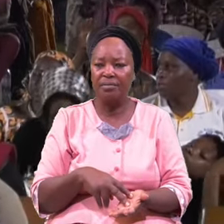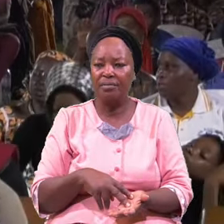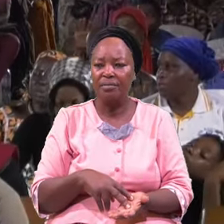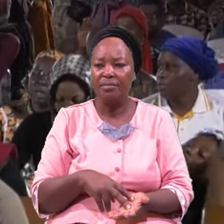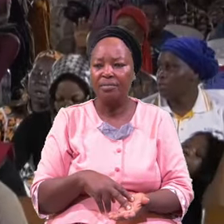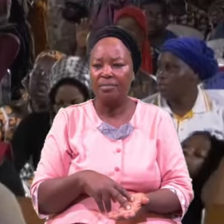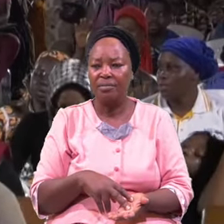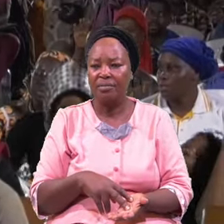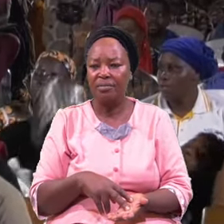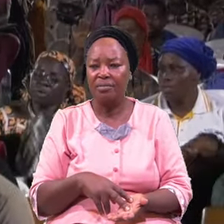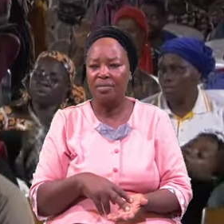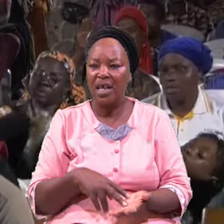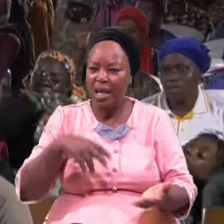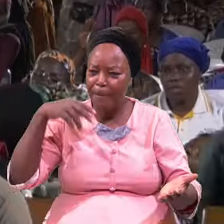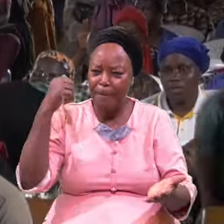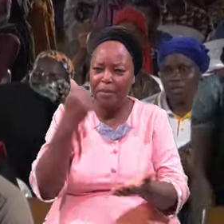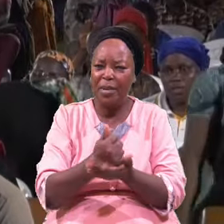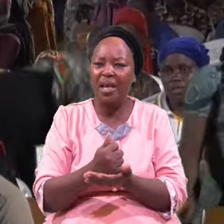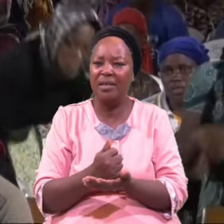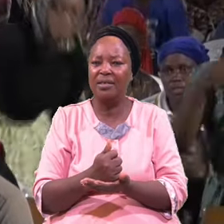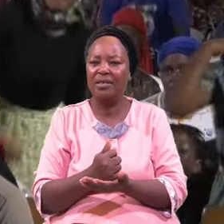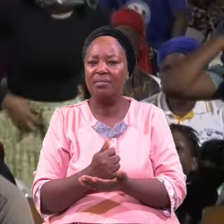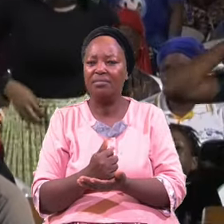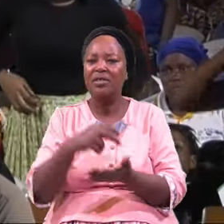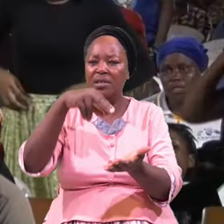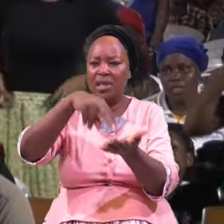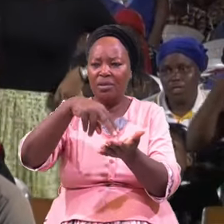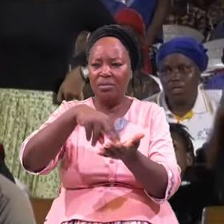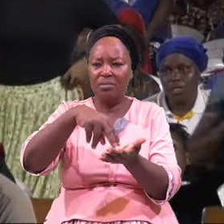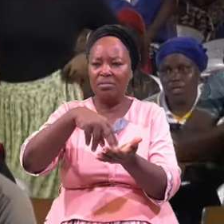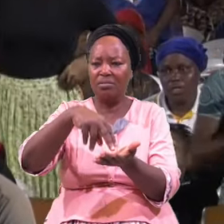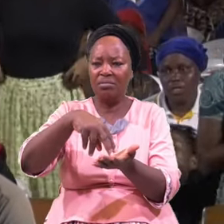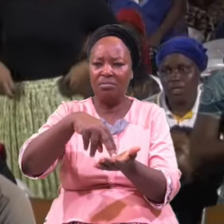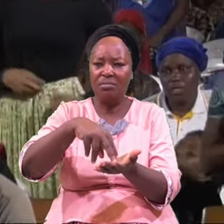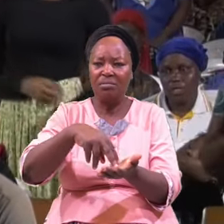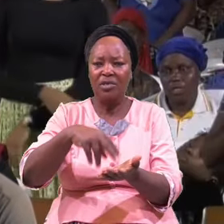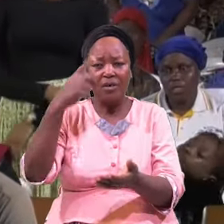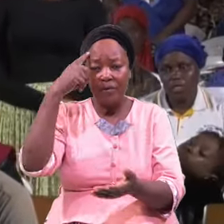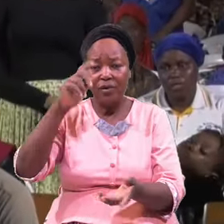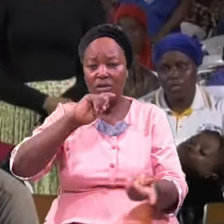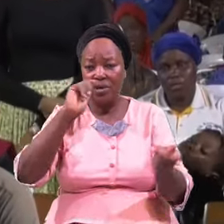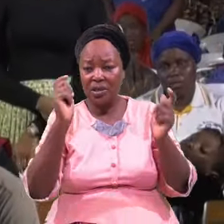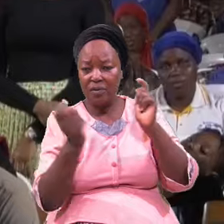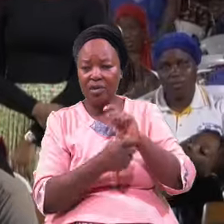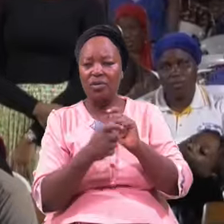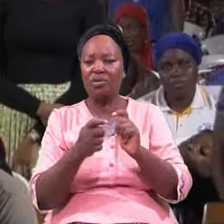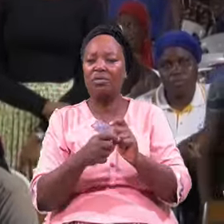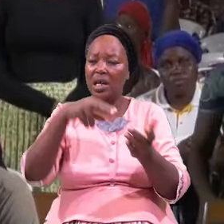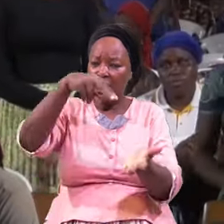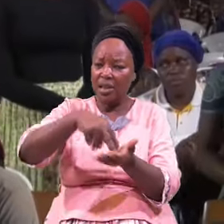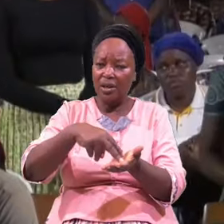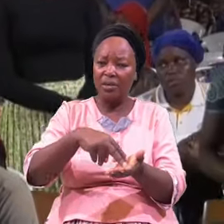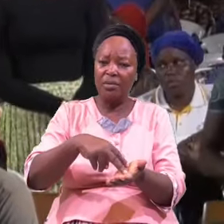Amen Stand Up For Transformation Stand Stand Up